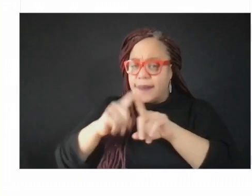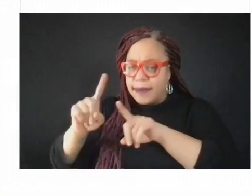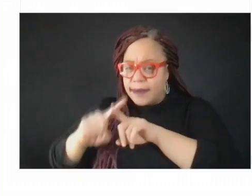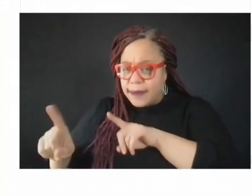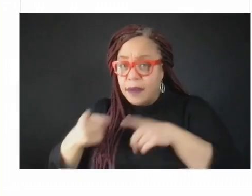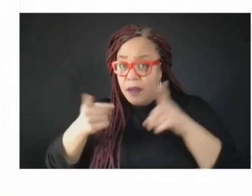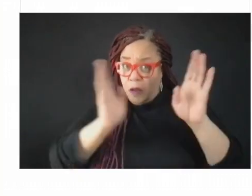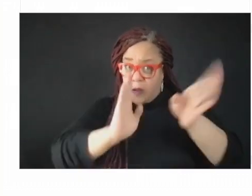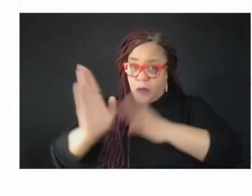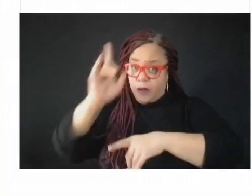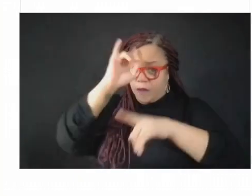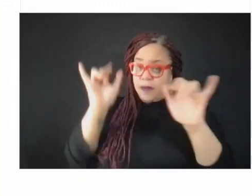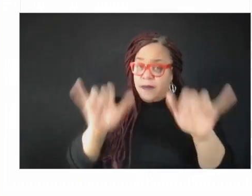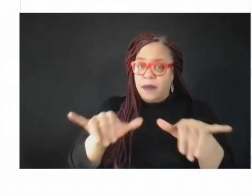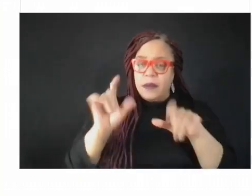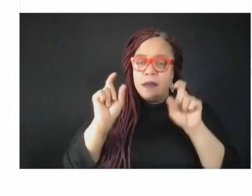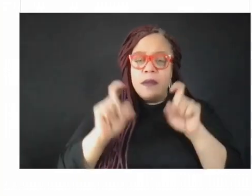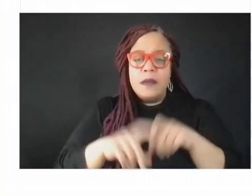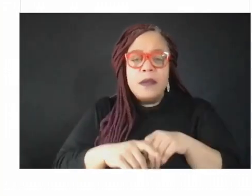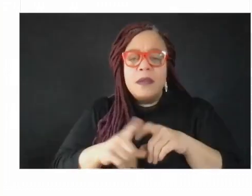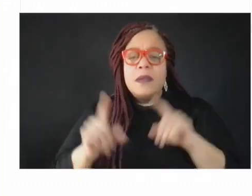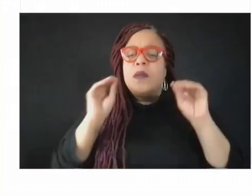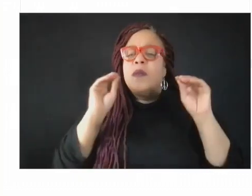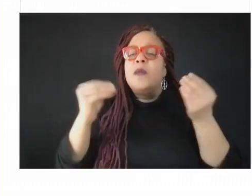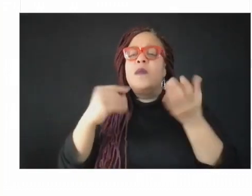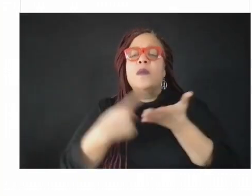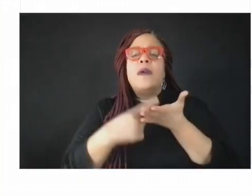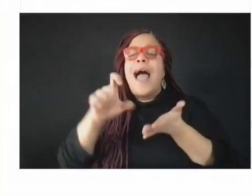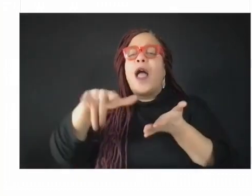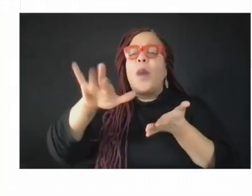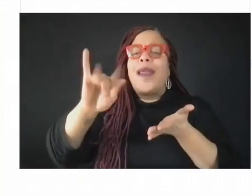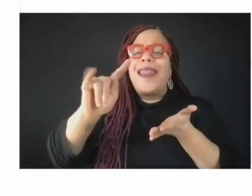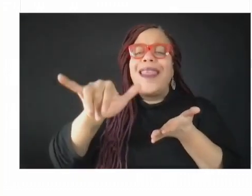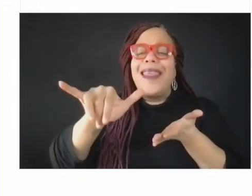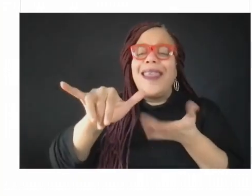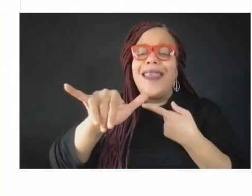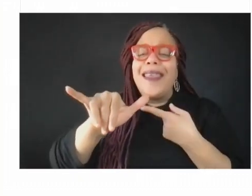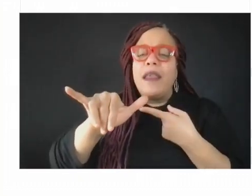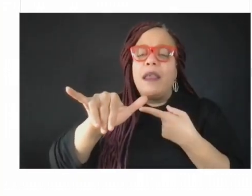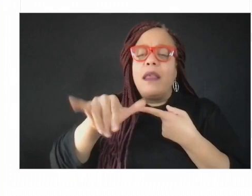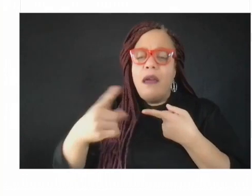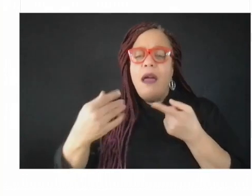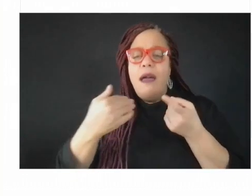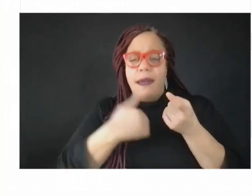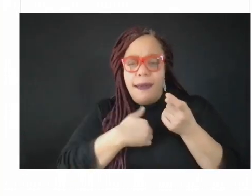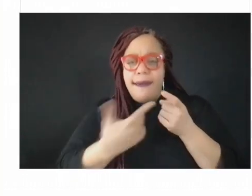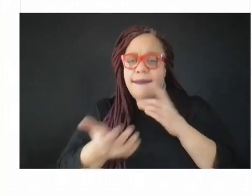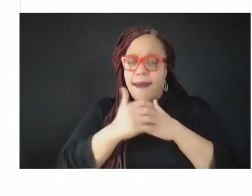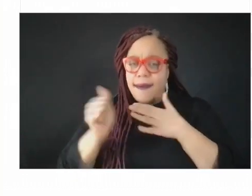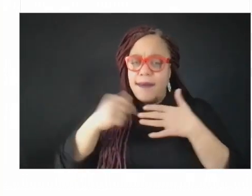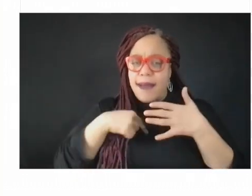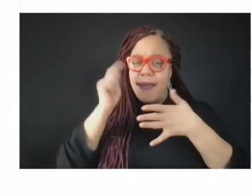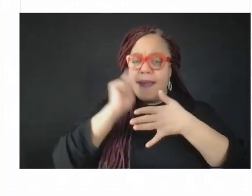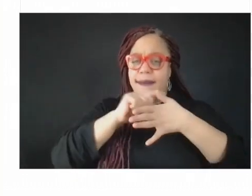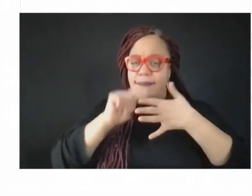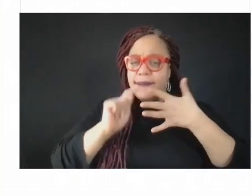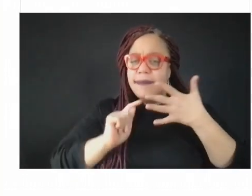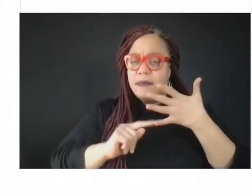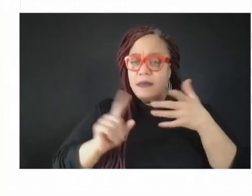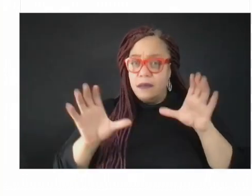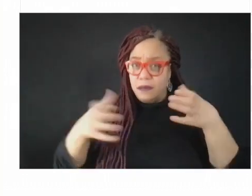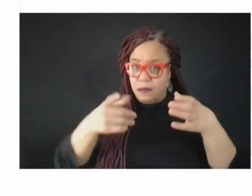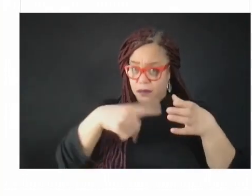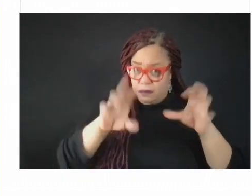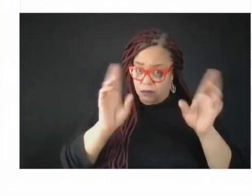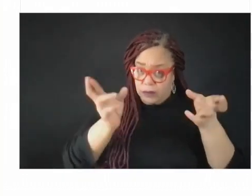equity, are there real competencies in our public health workforce that ultimately engenders trust? So ability